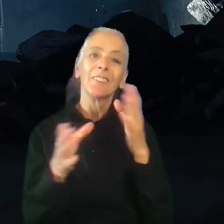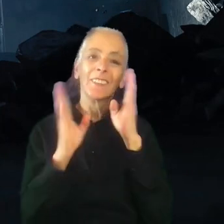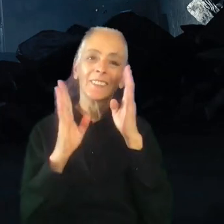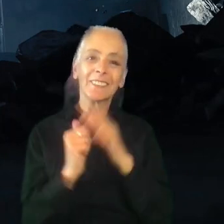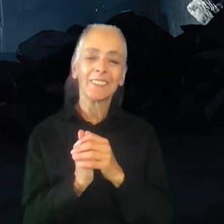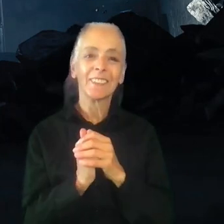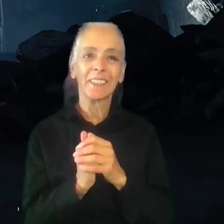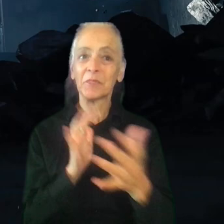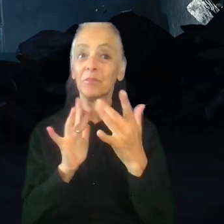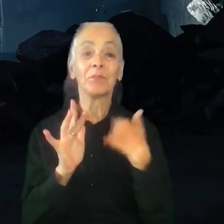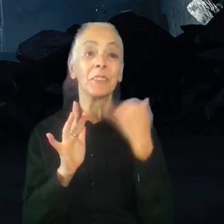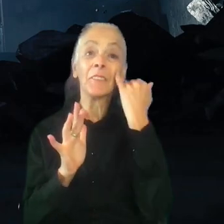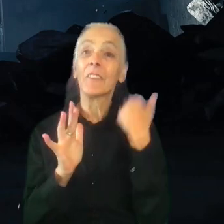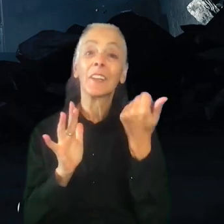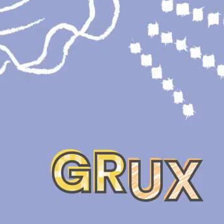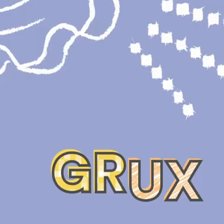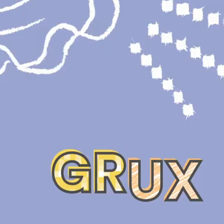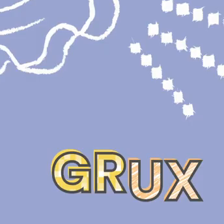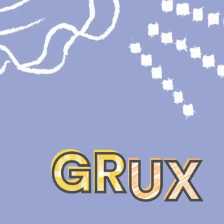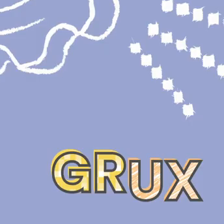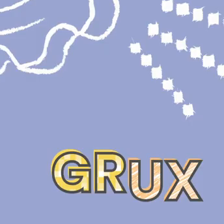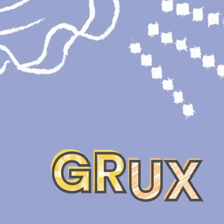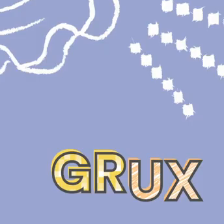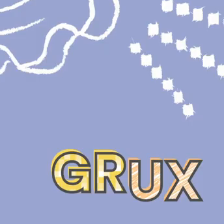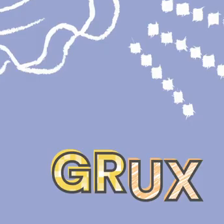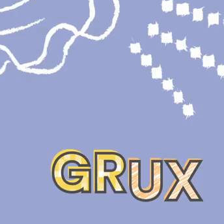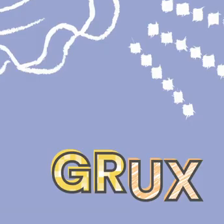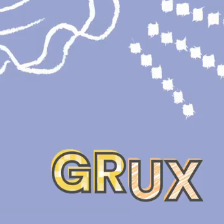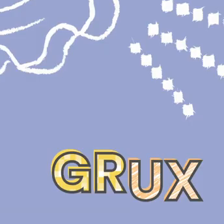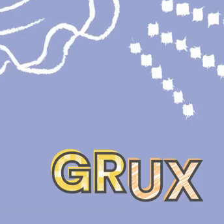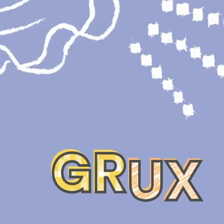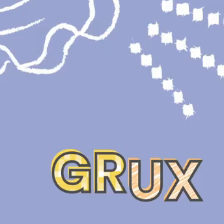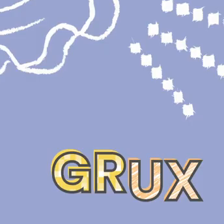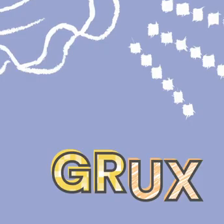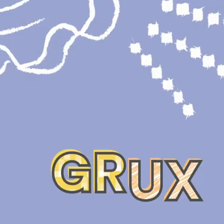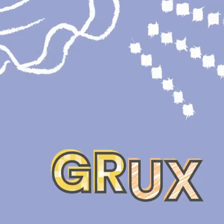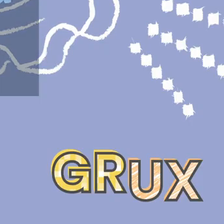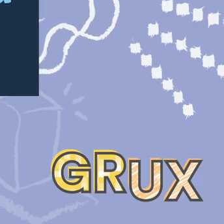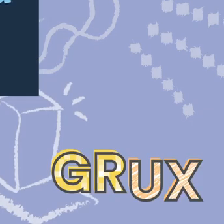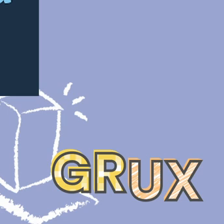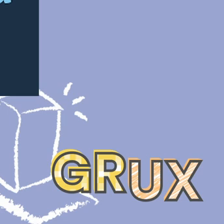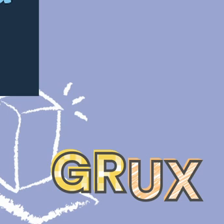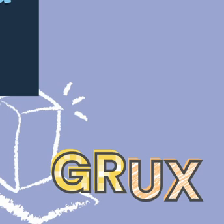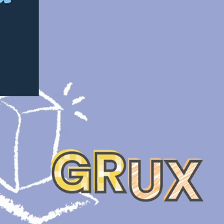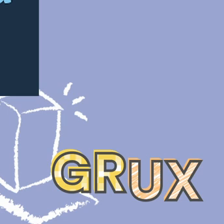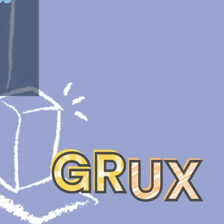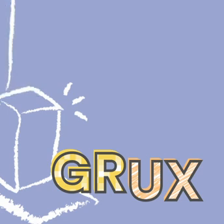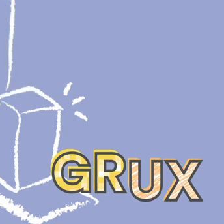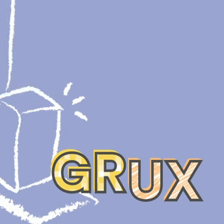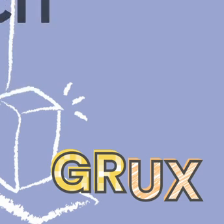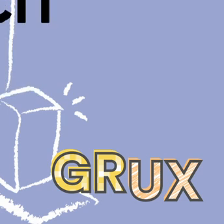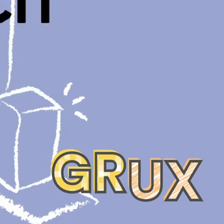if you have any questions or feedback. Thank you. All this is possible thanks to our sponsors PlaytestCloud,